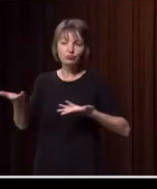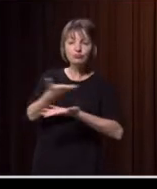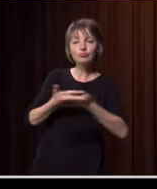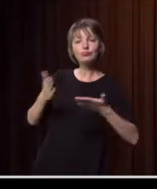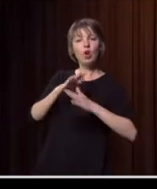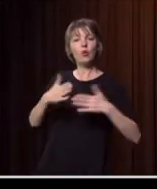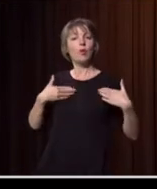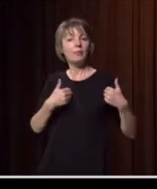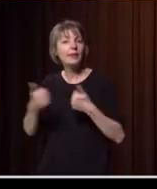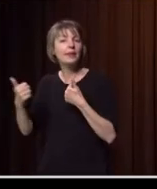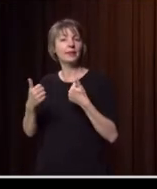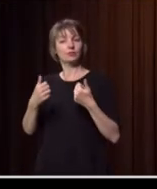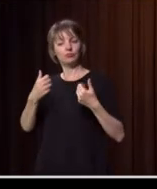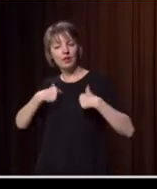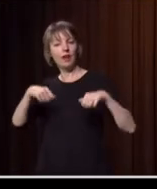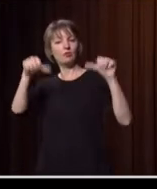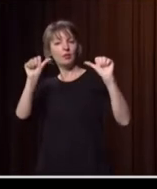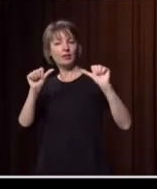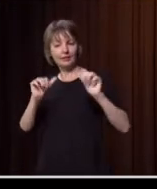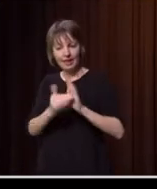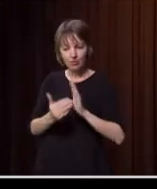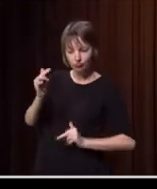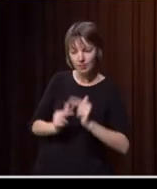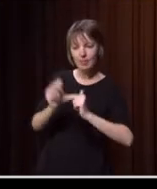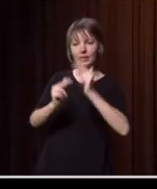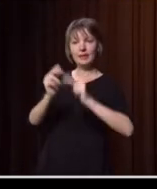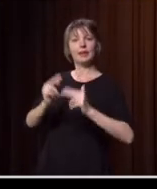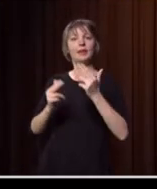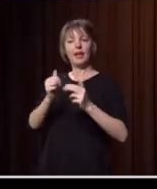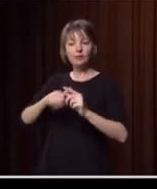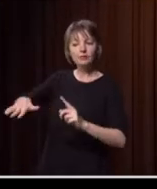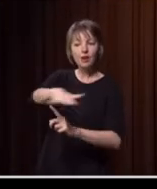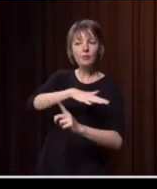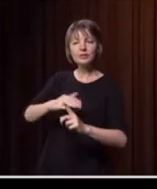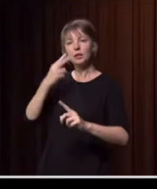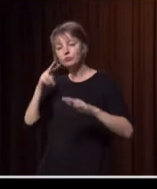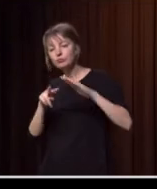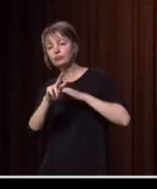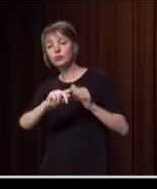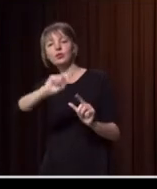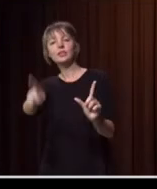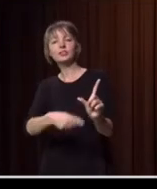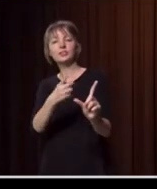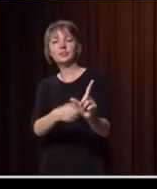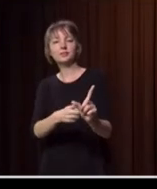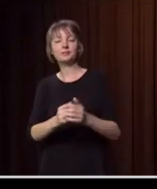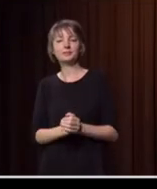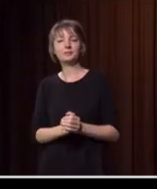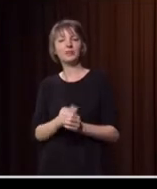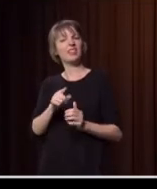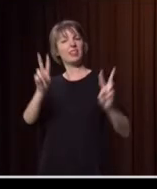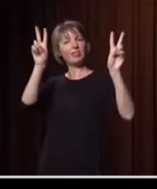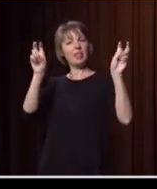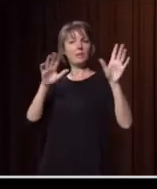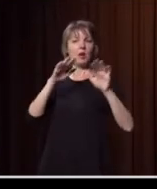as we rebuild our communities, environments and look to next year. This fundamental theme of recovery,